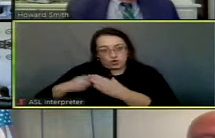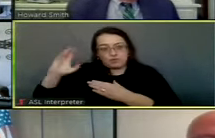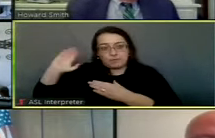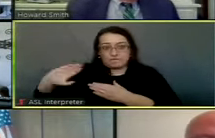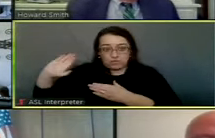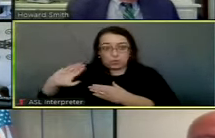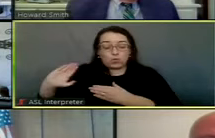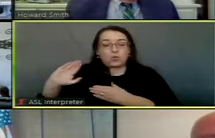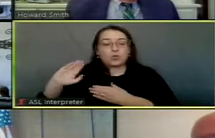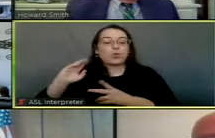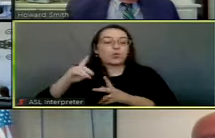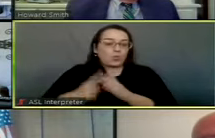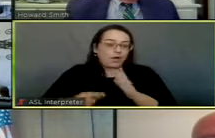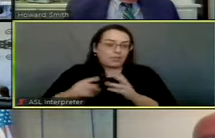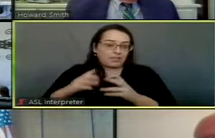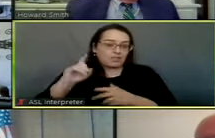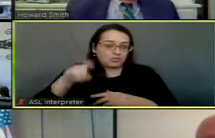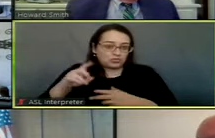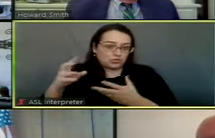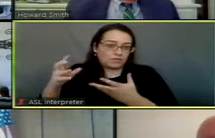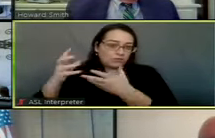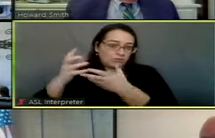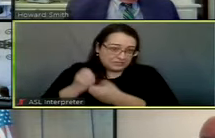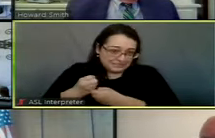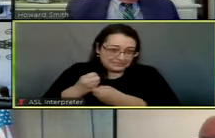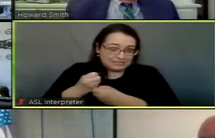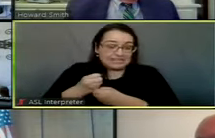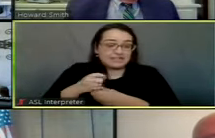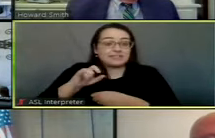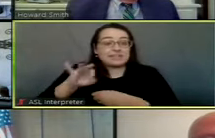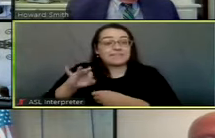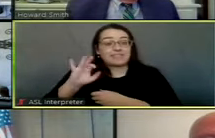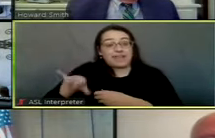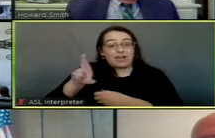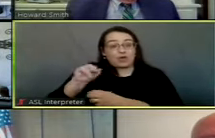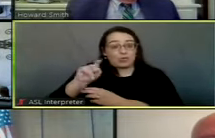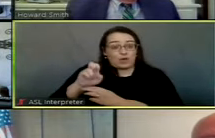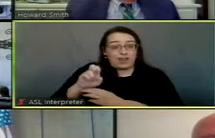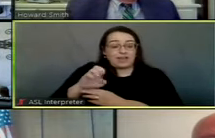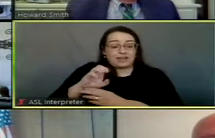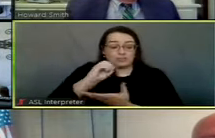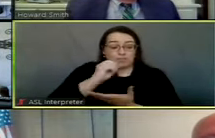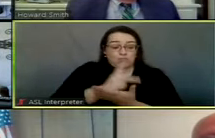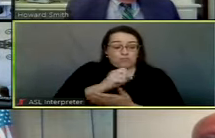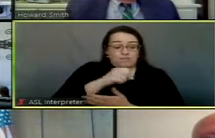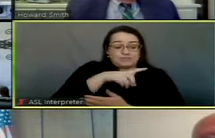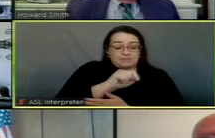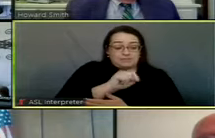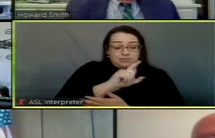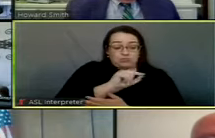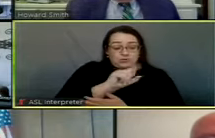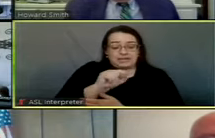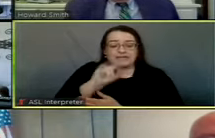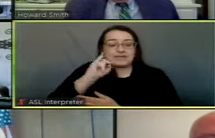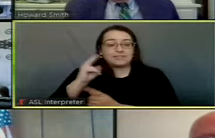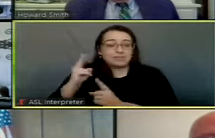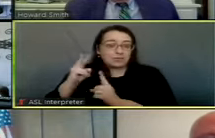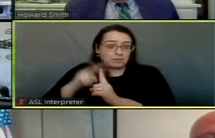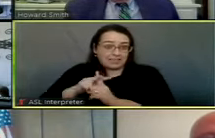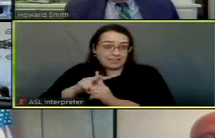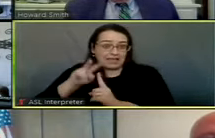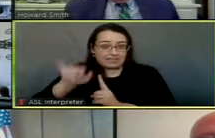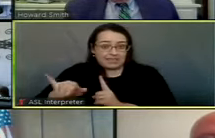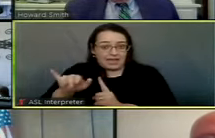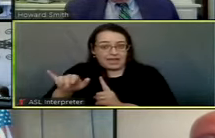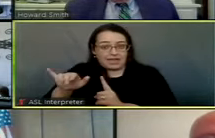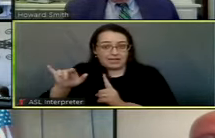that would have been received if they had applied the rate that was approved in September of 2020 throughout that